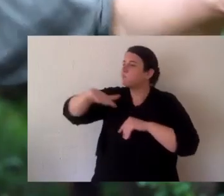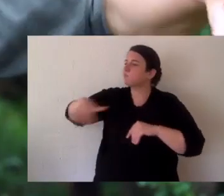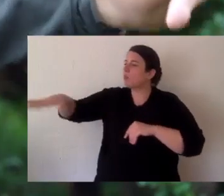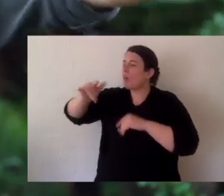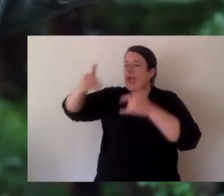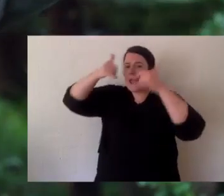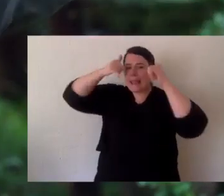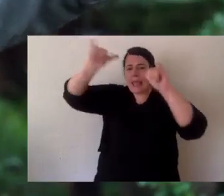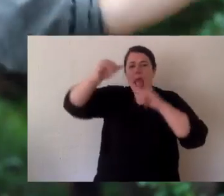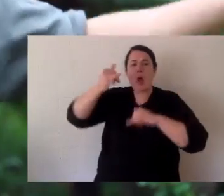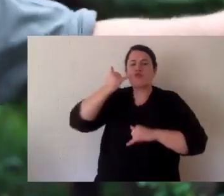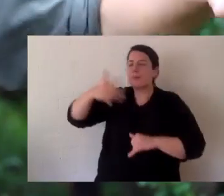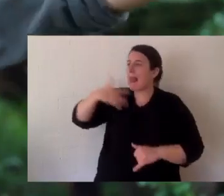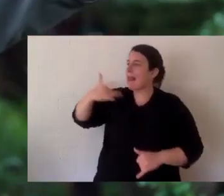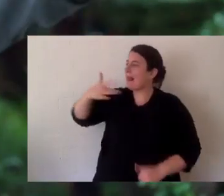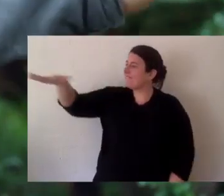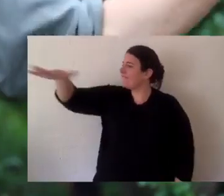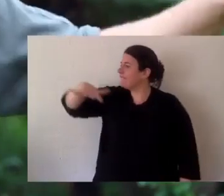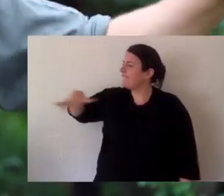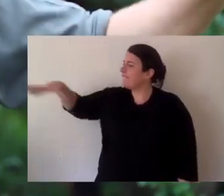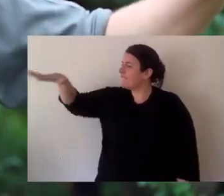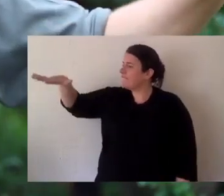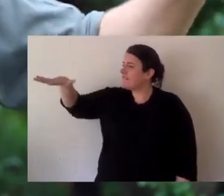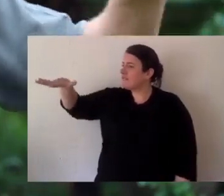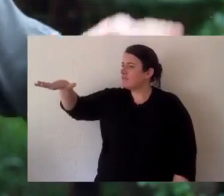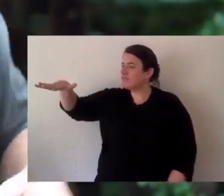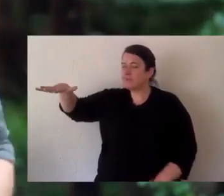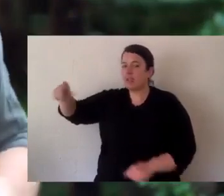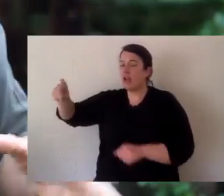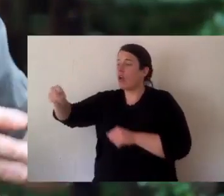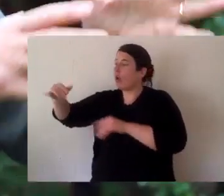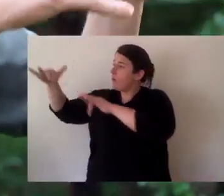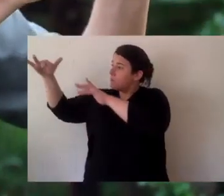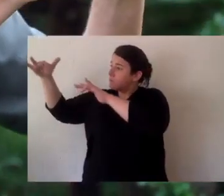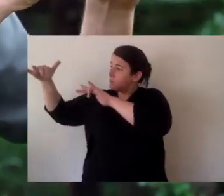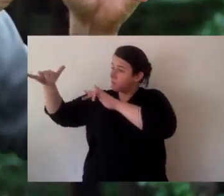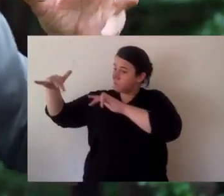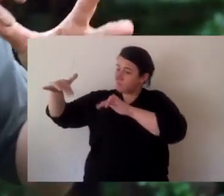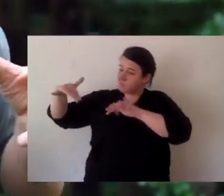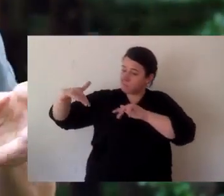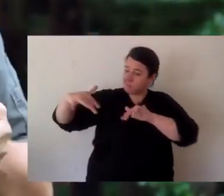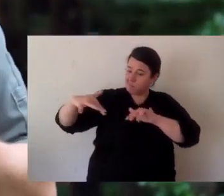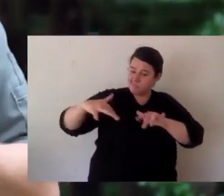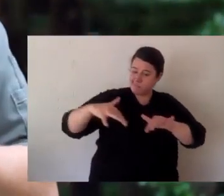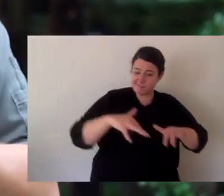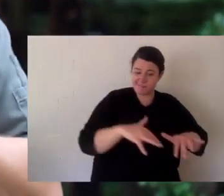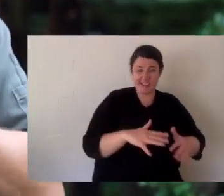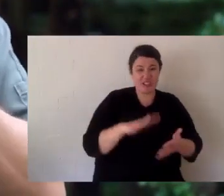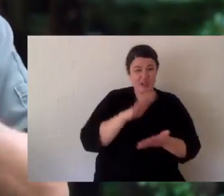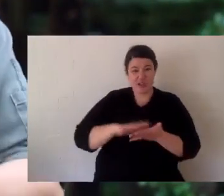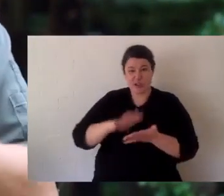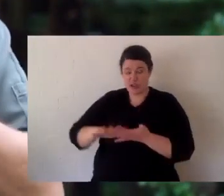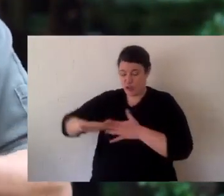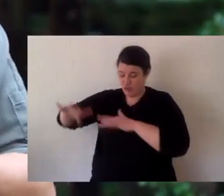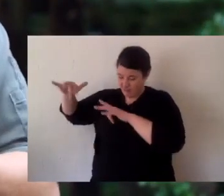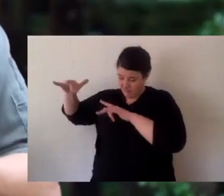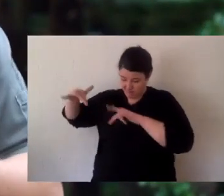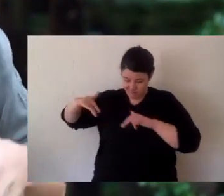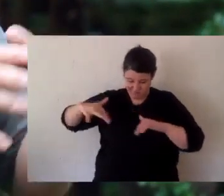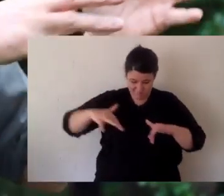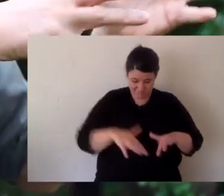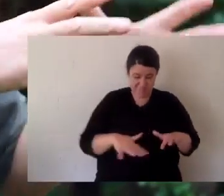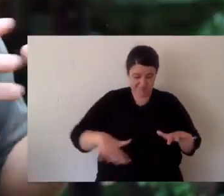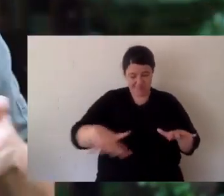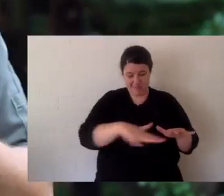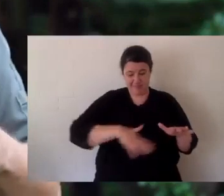is when you've got a cleared paddock and instead of the water running off when it rains through grass and forest